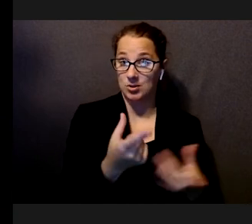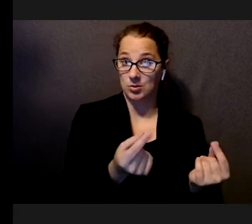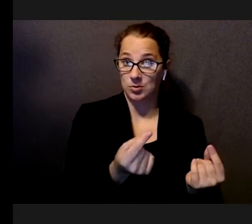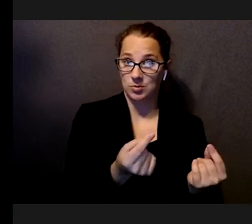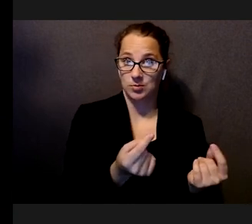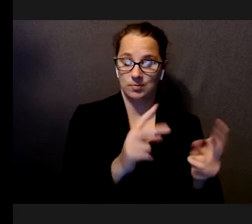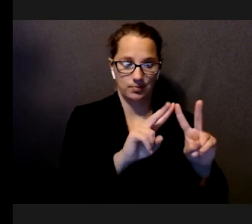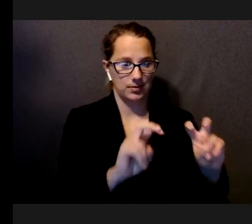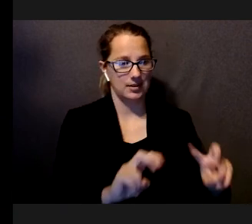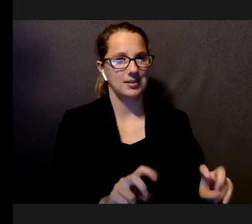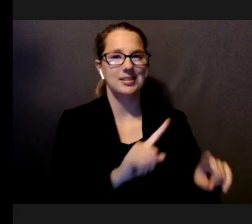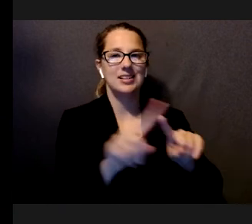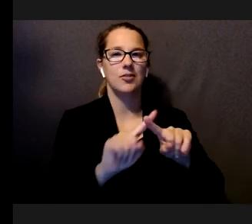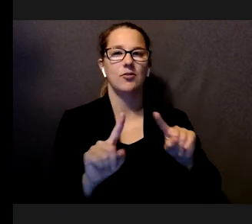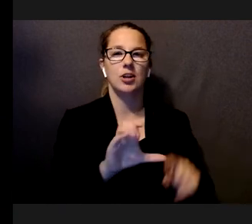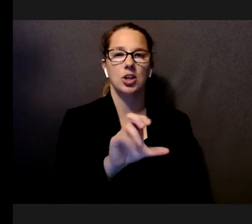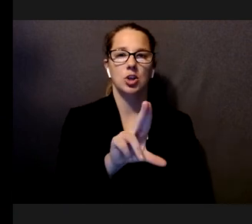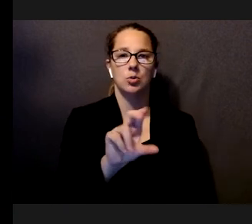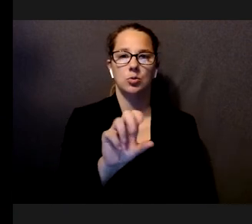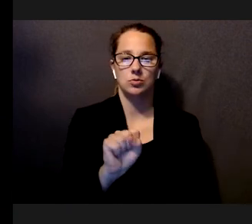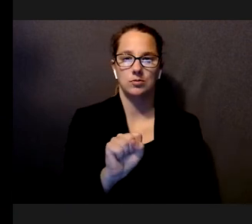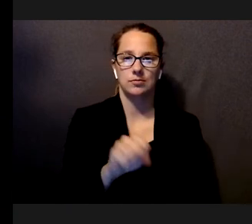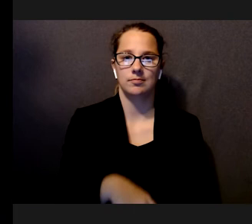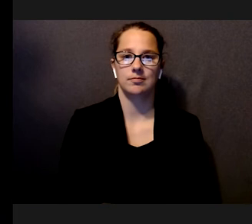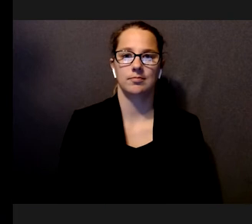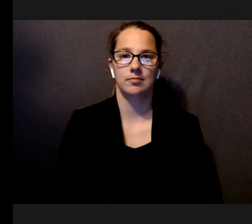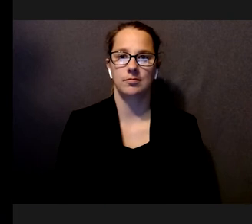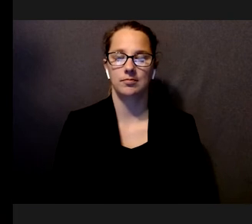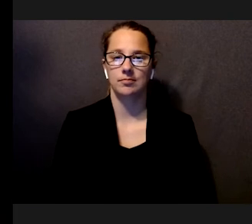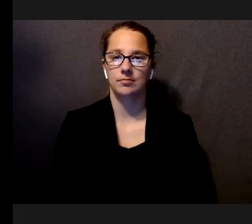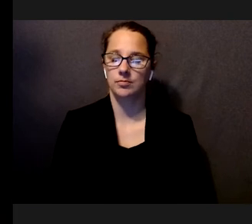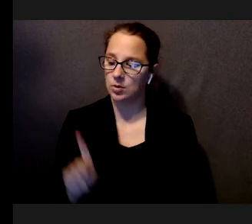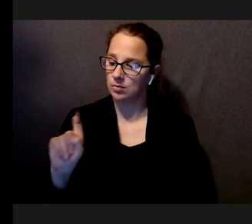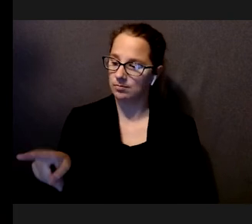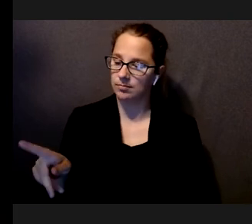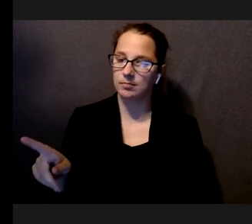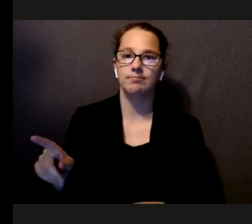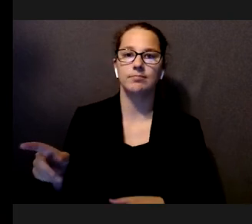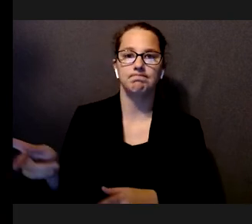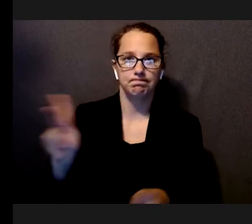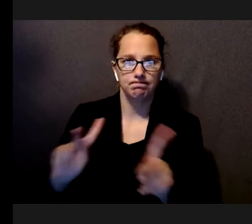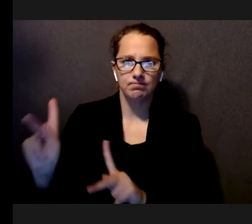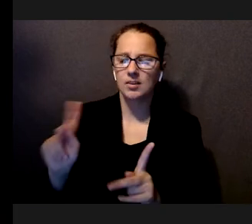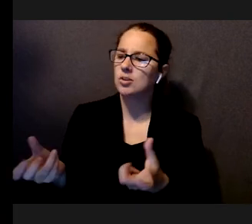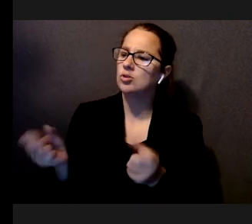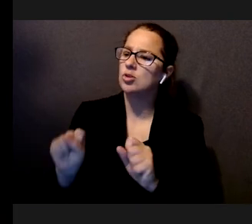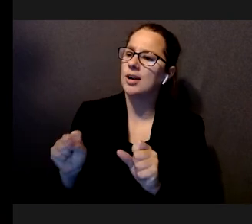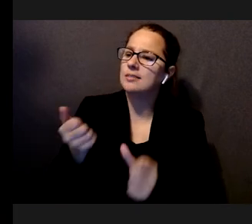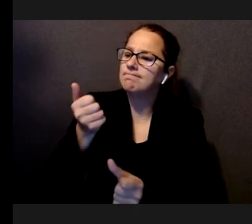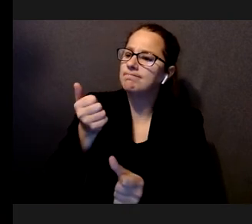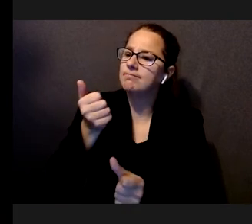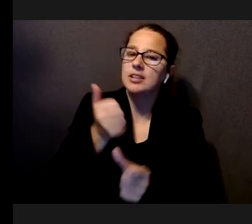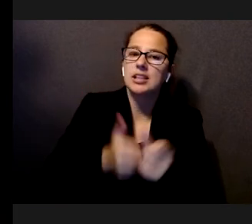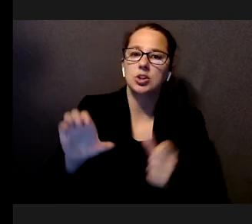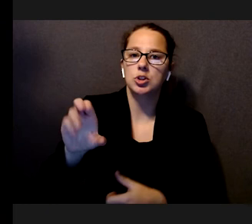we did was assess the different cues. So, we asked participants to try each of the cues